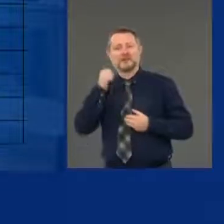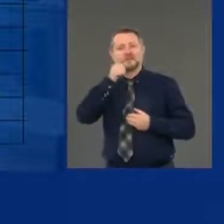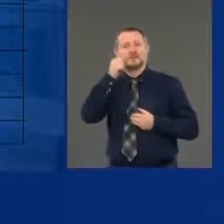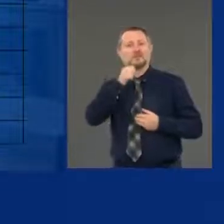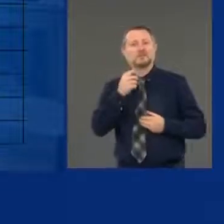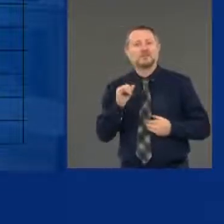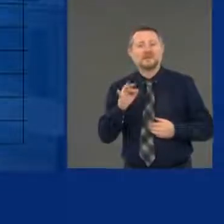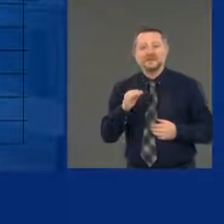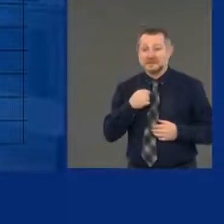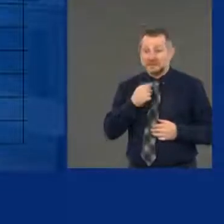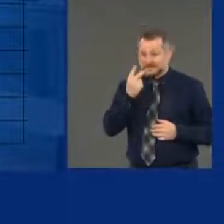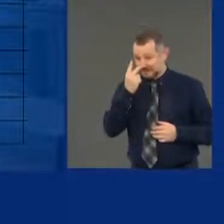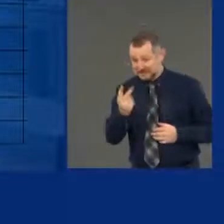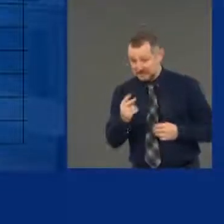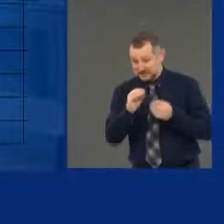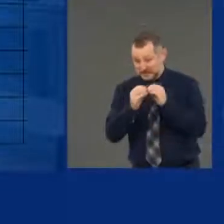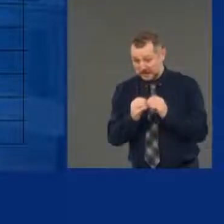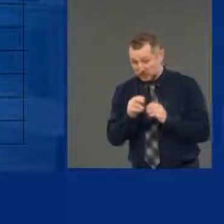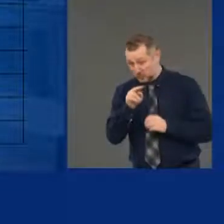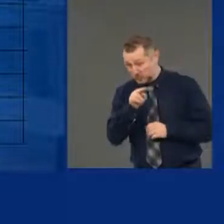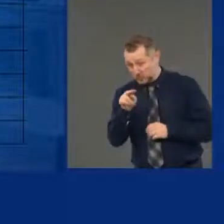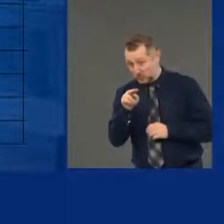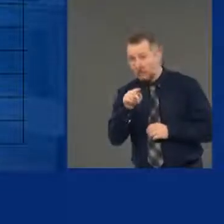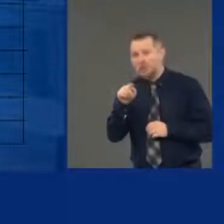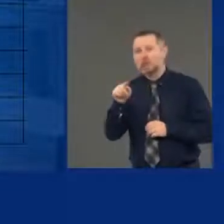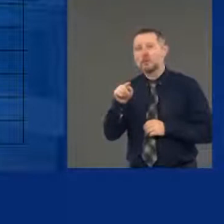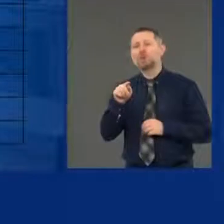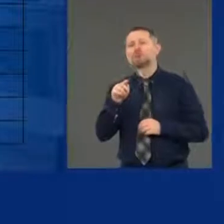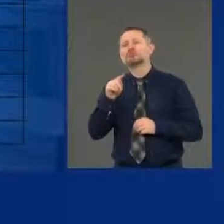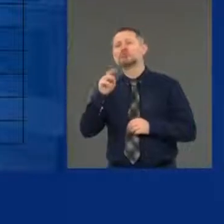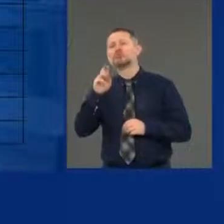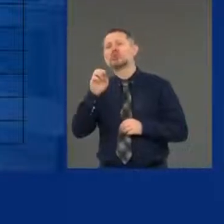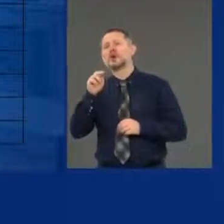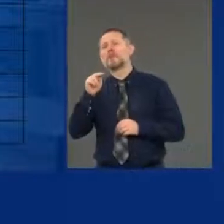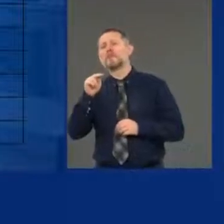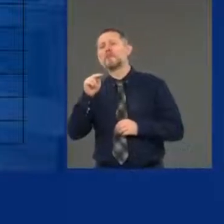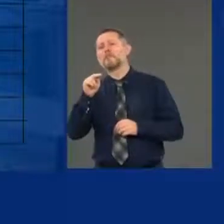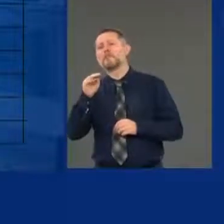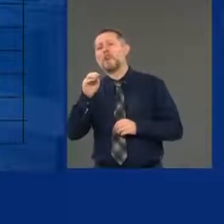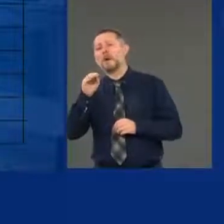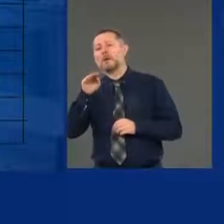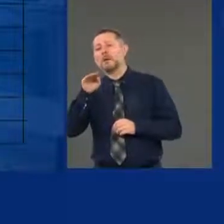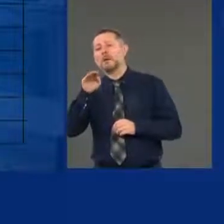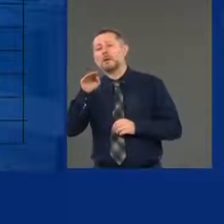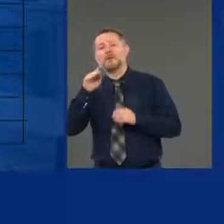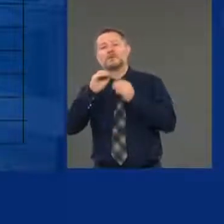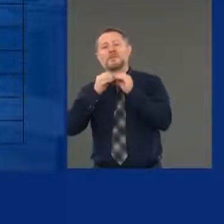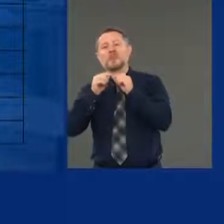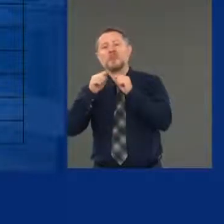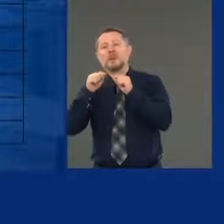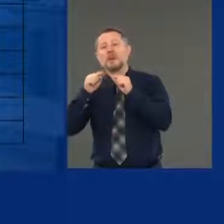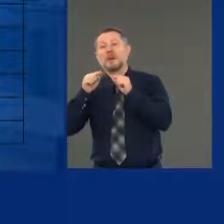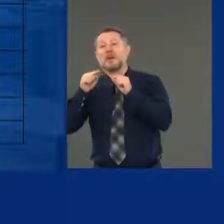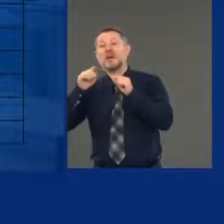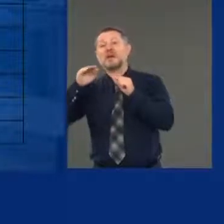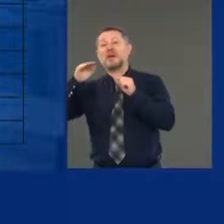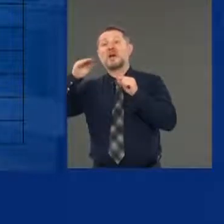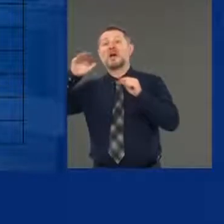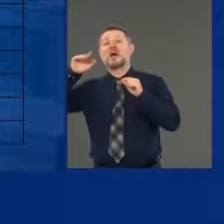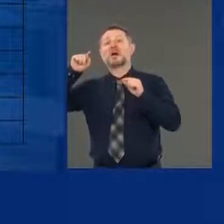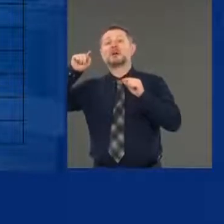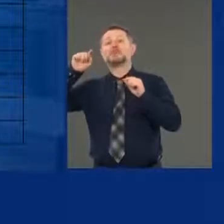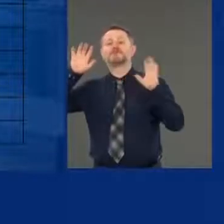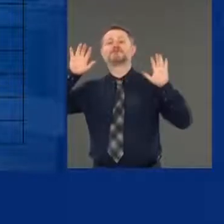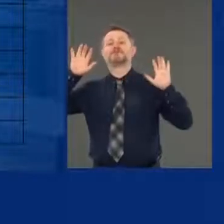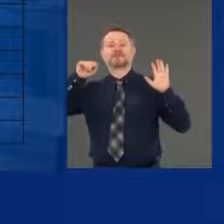start to see tremors of a spike. And if those numbers start to move, then you want to